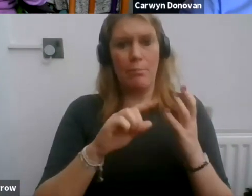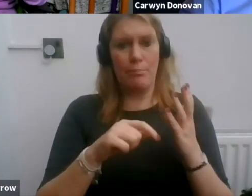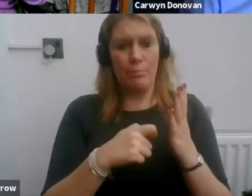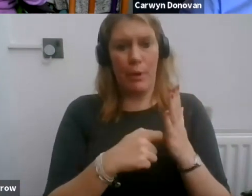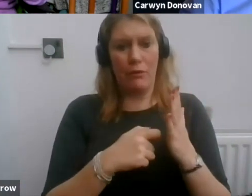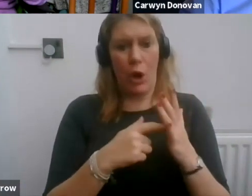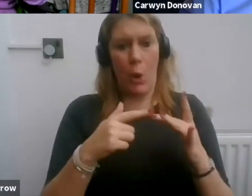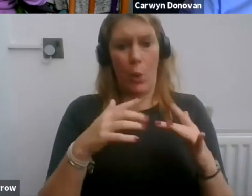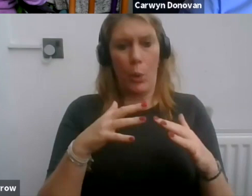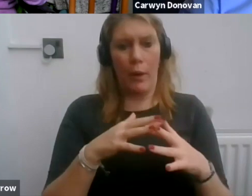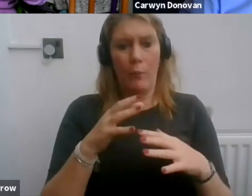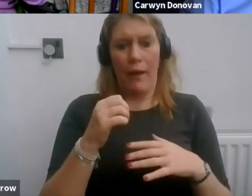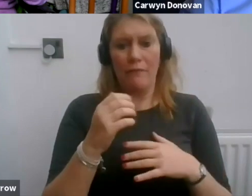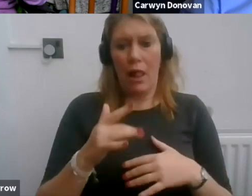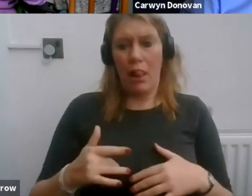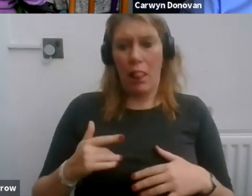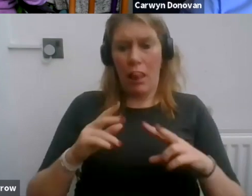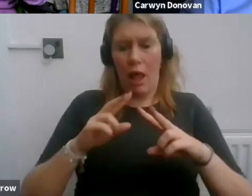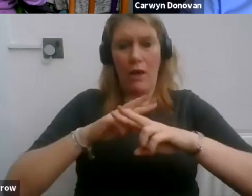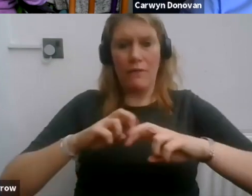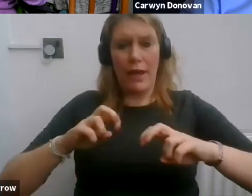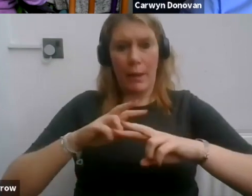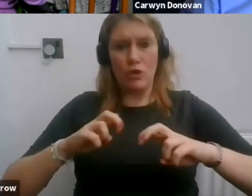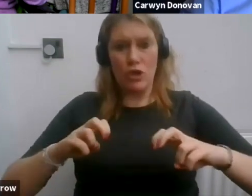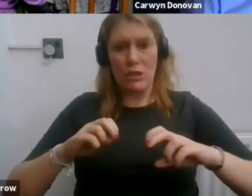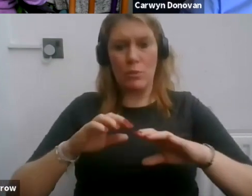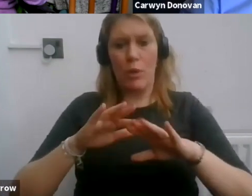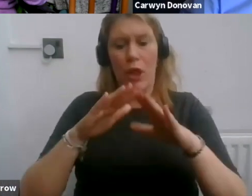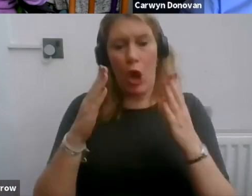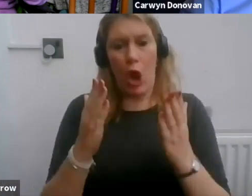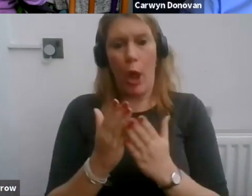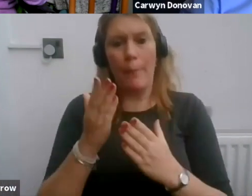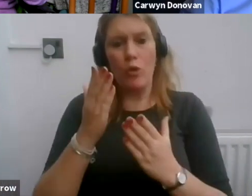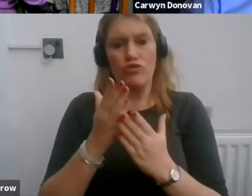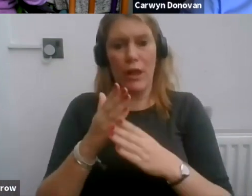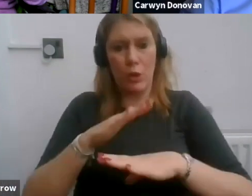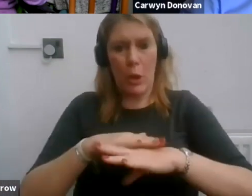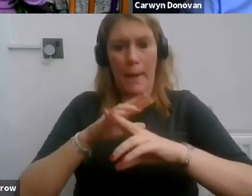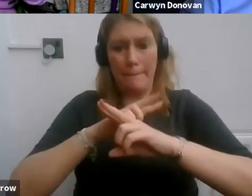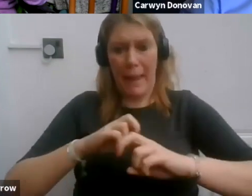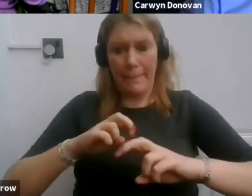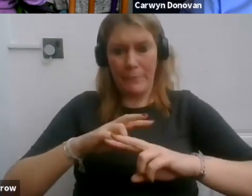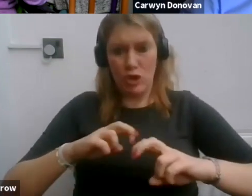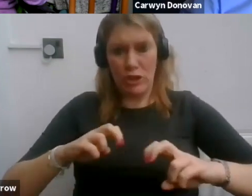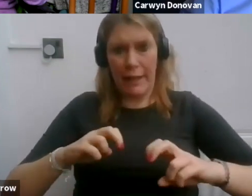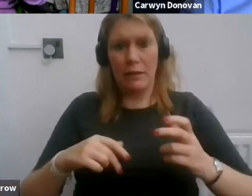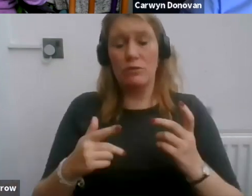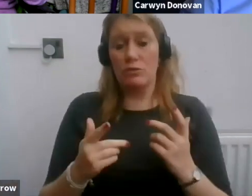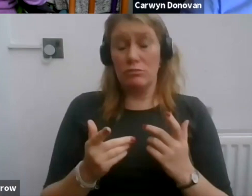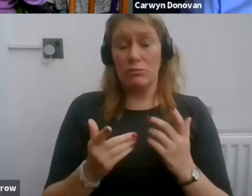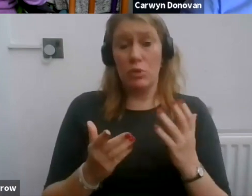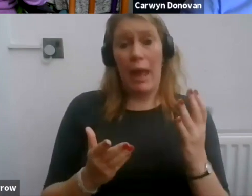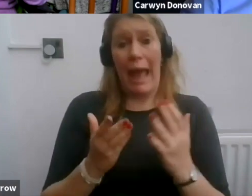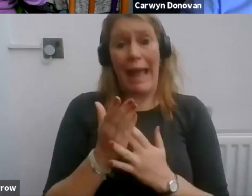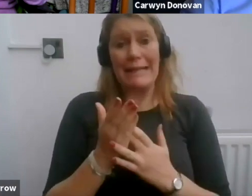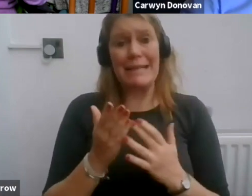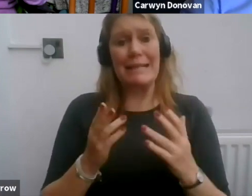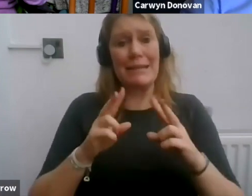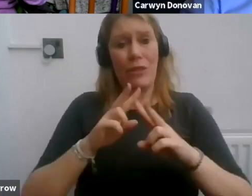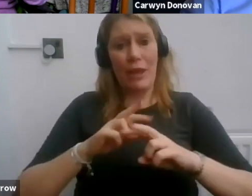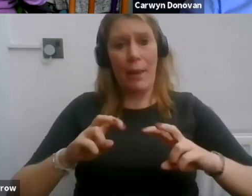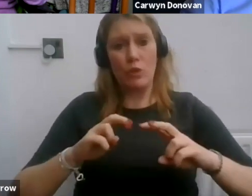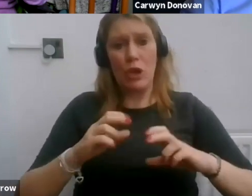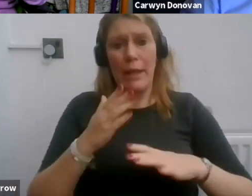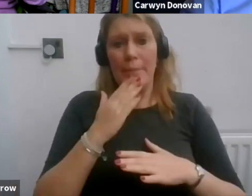live captions from Global Real Time Captioning. To access the captions, click on CC